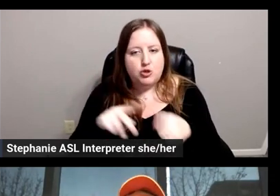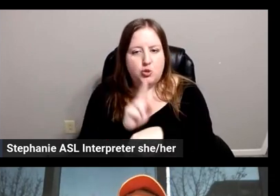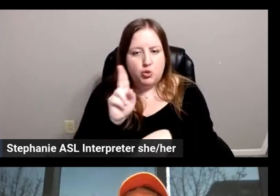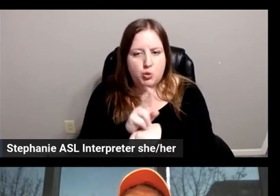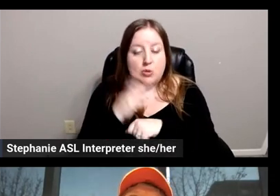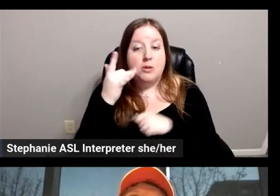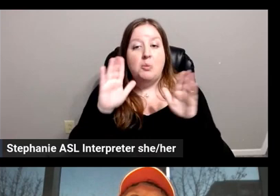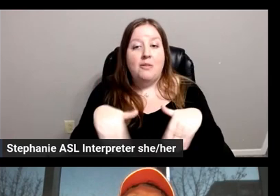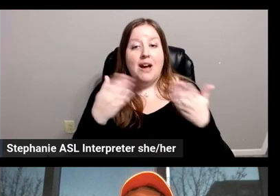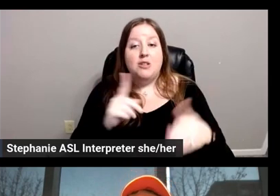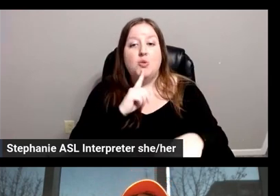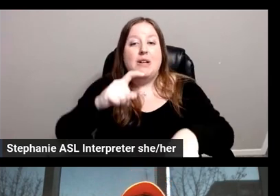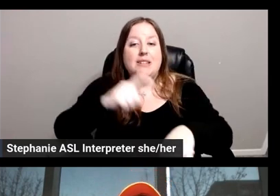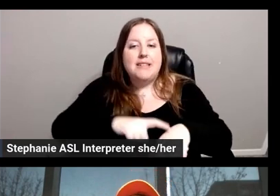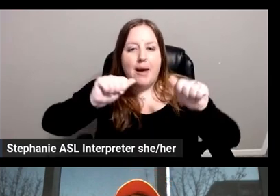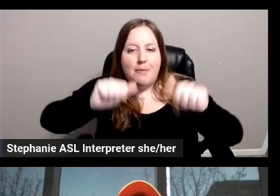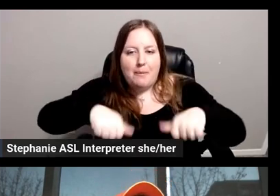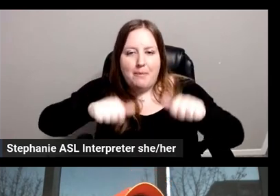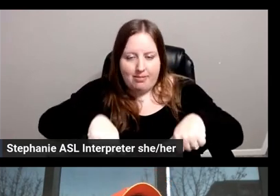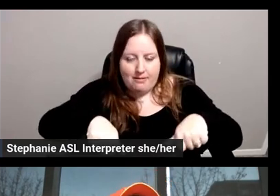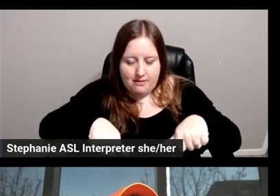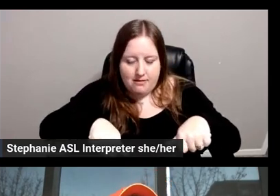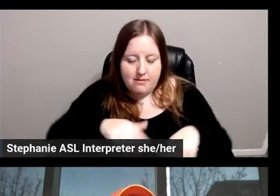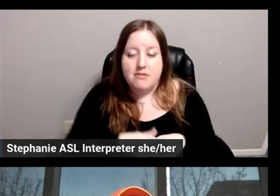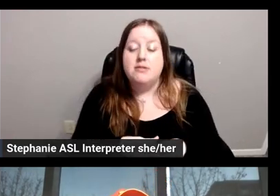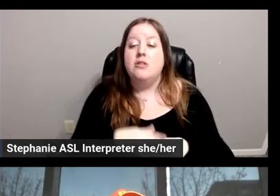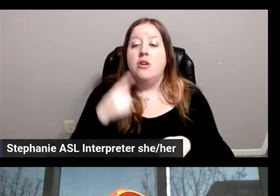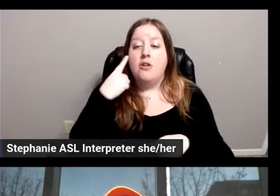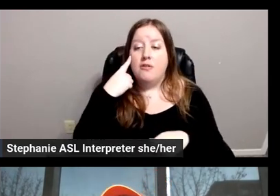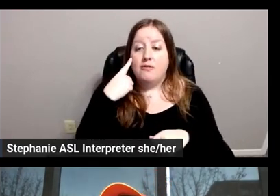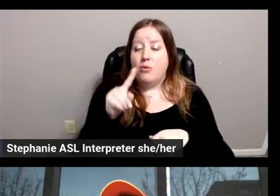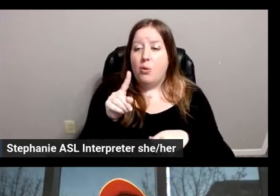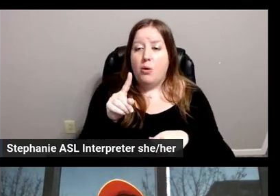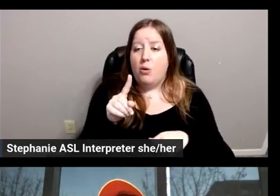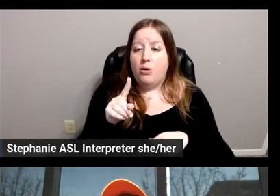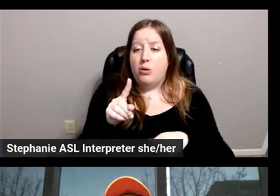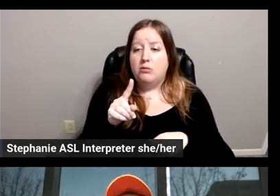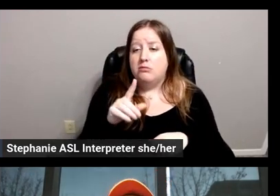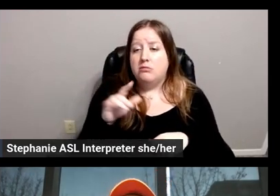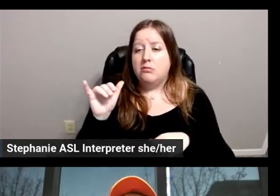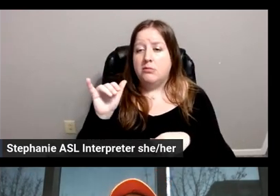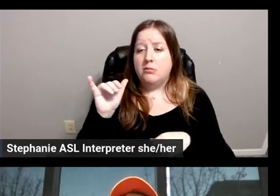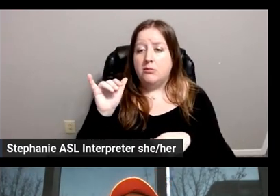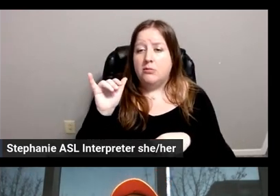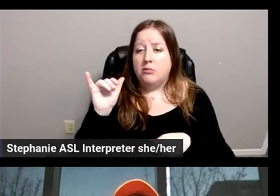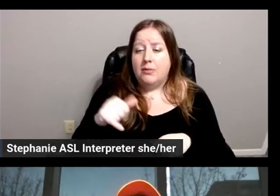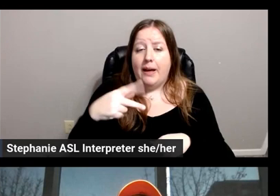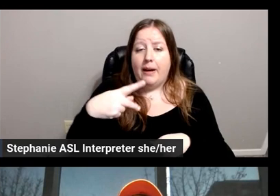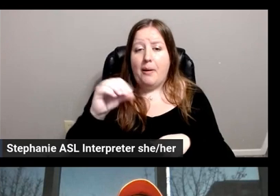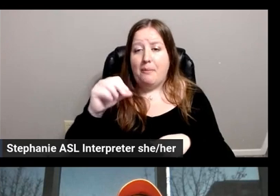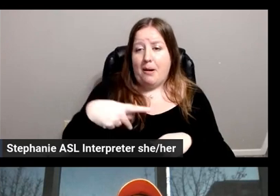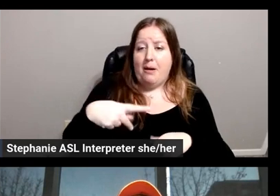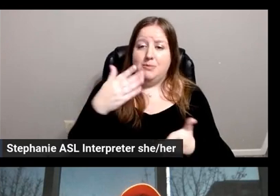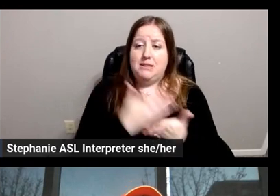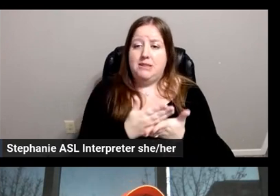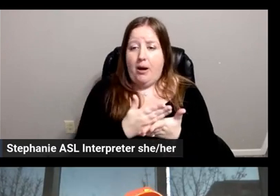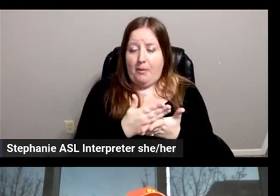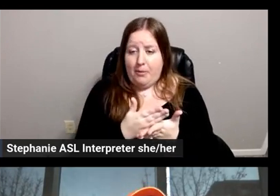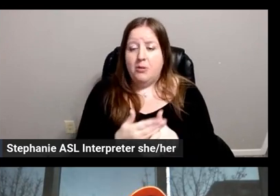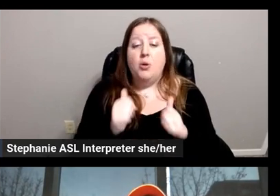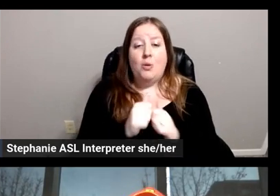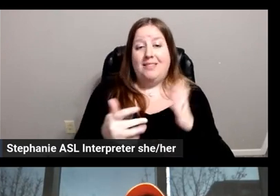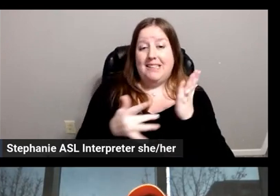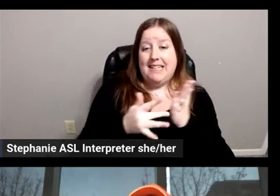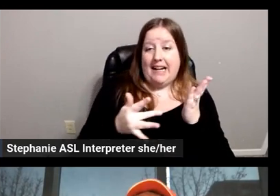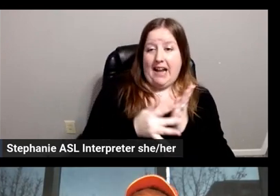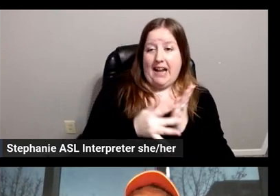provides real-time capabilities through basically kind of a pub-stab mechanism through a technology